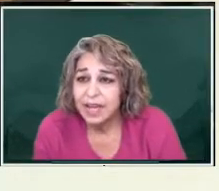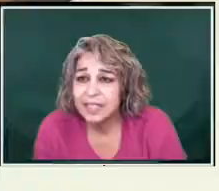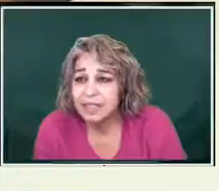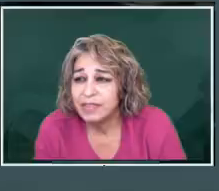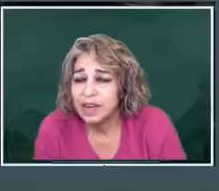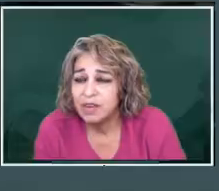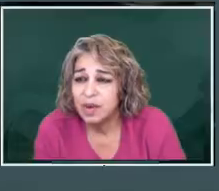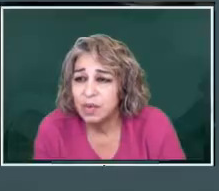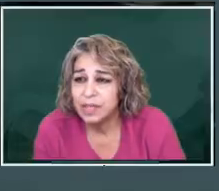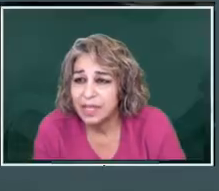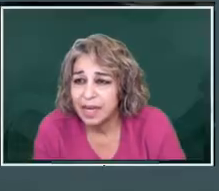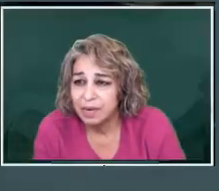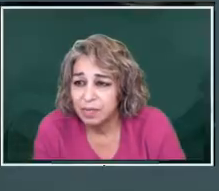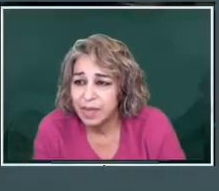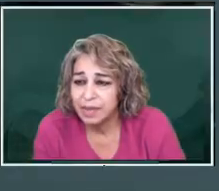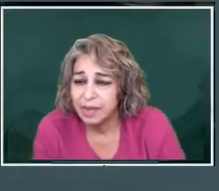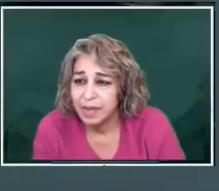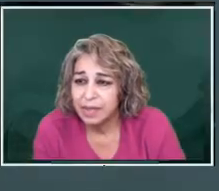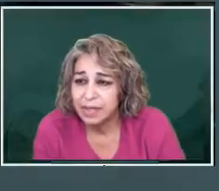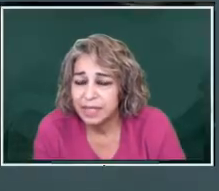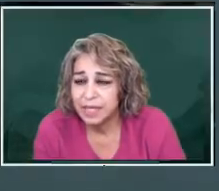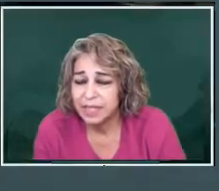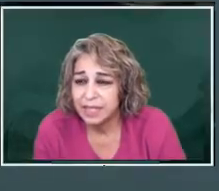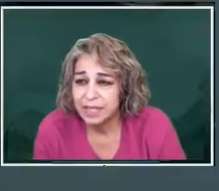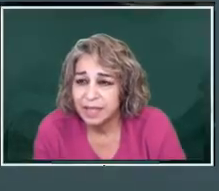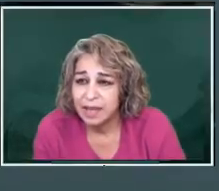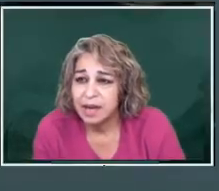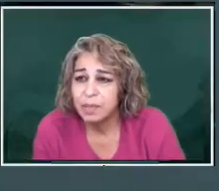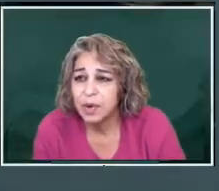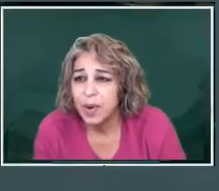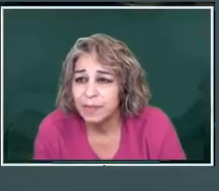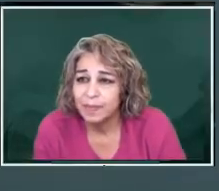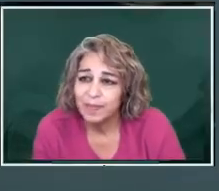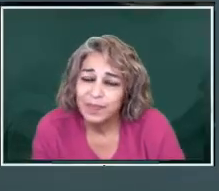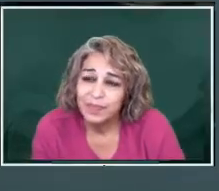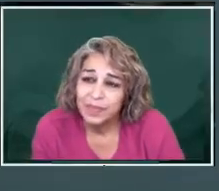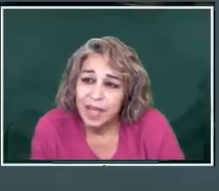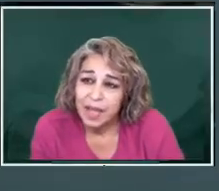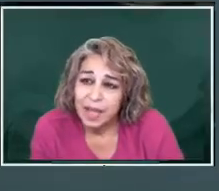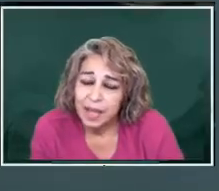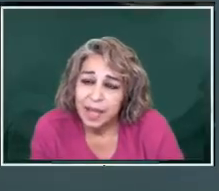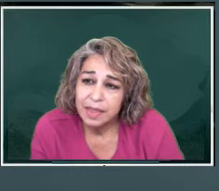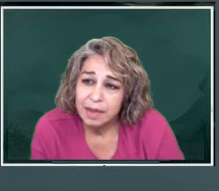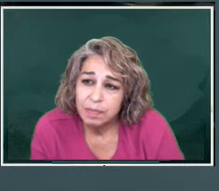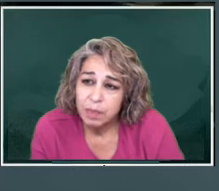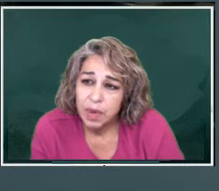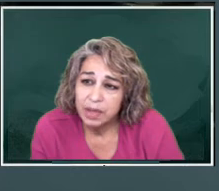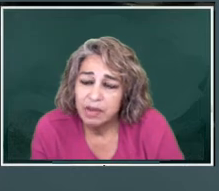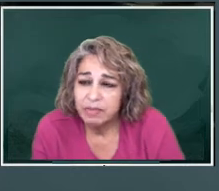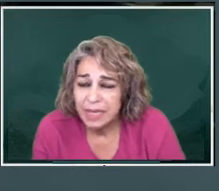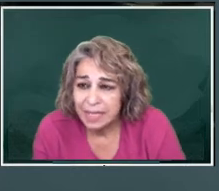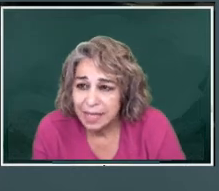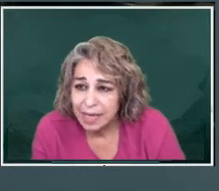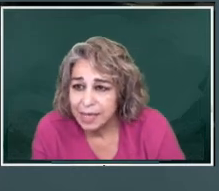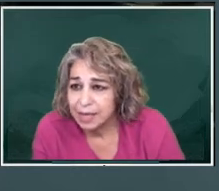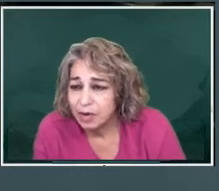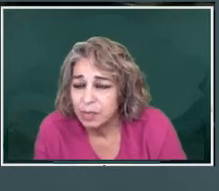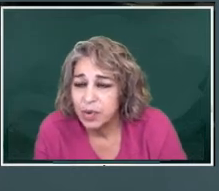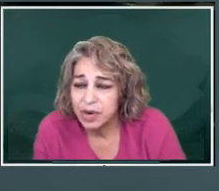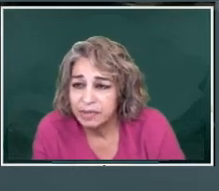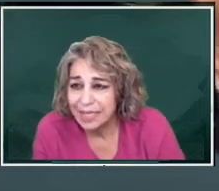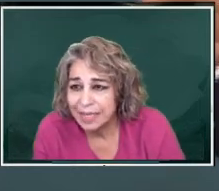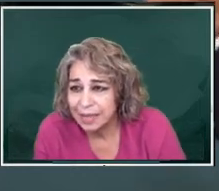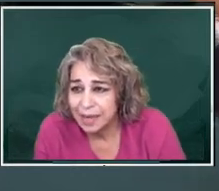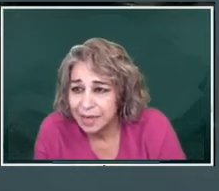And let's see if they don't coincide with the citizens. Number one, in the Puerto of Mazatlán,